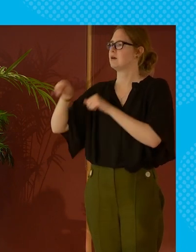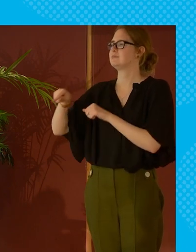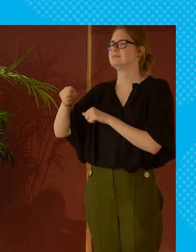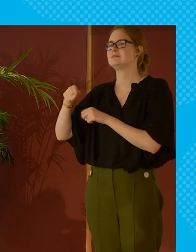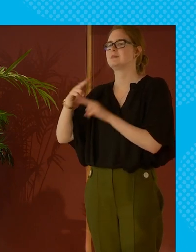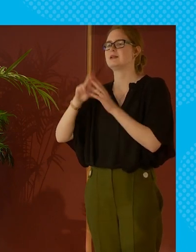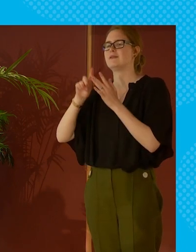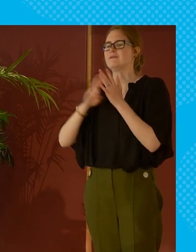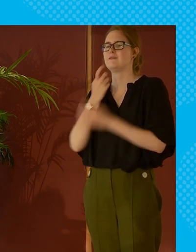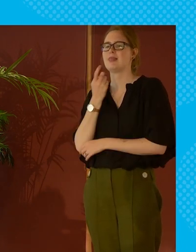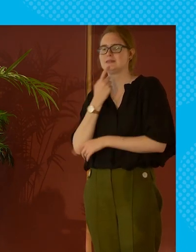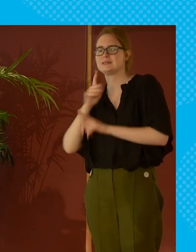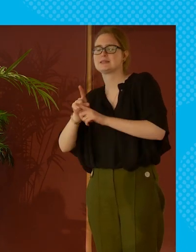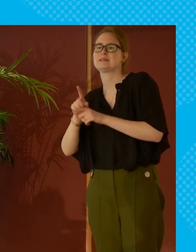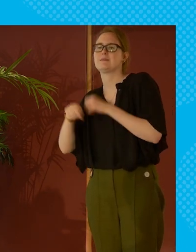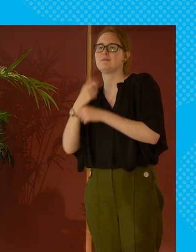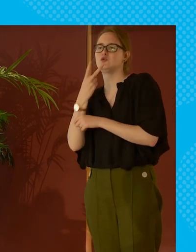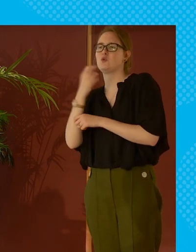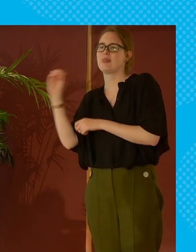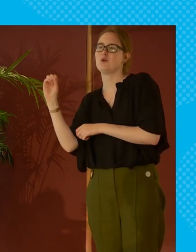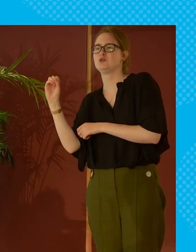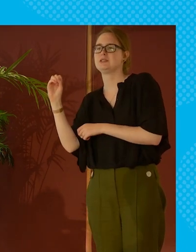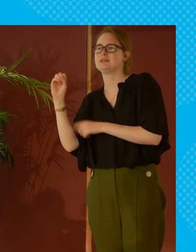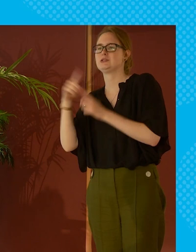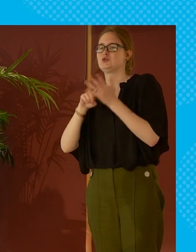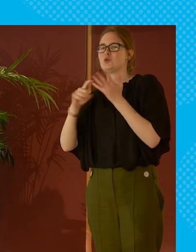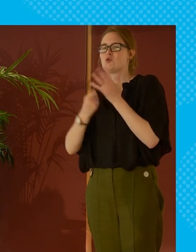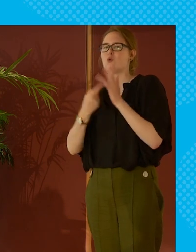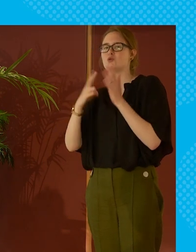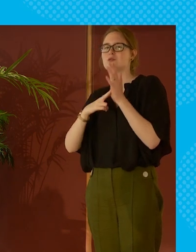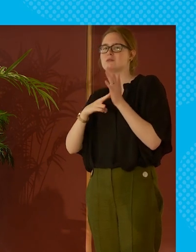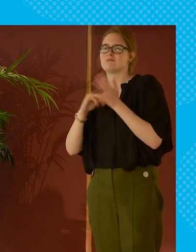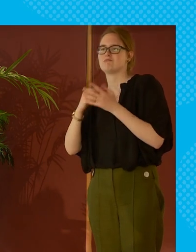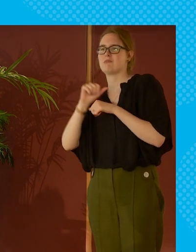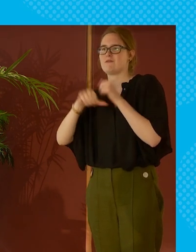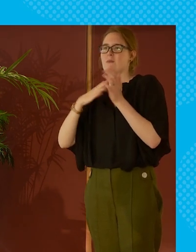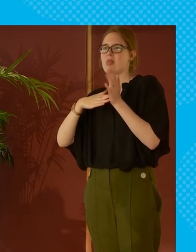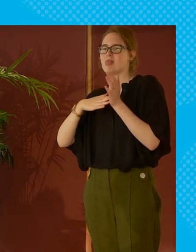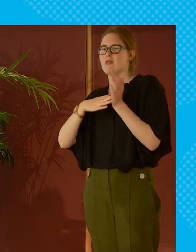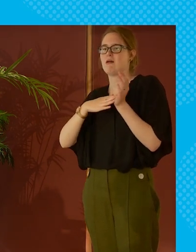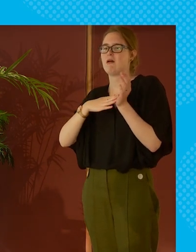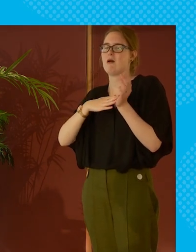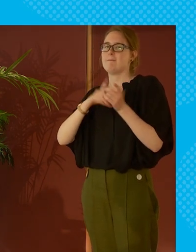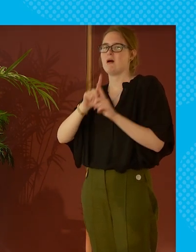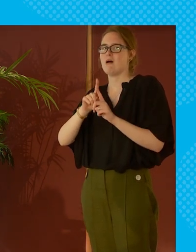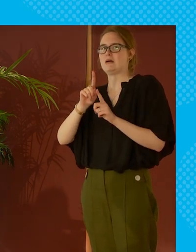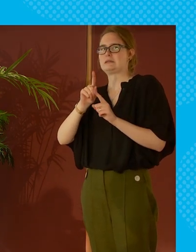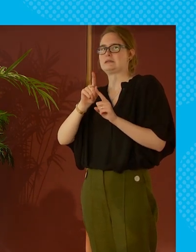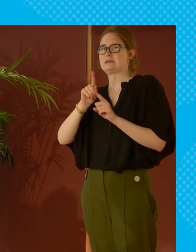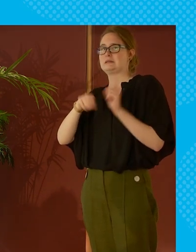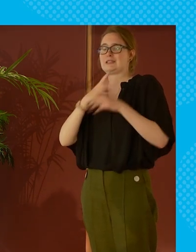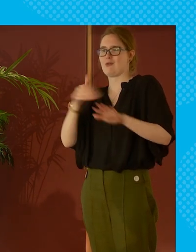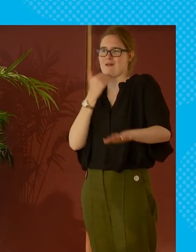in finland i think it was saying we're going to make it 2 000 euros a month and then you know it gets reduced to something like 800 euros a month well that is